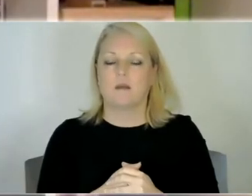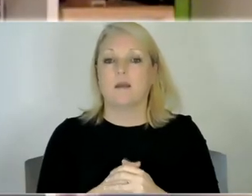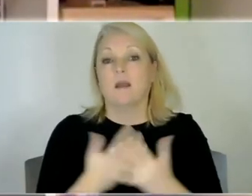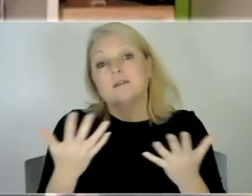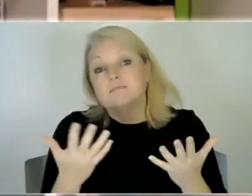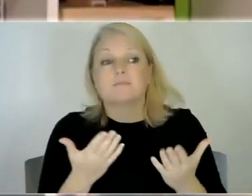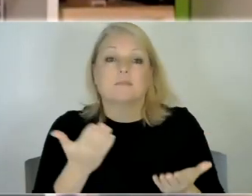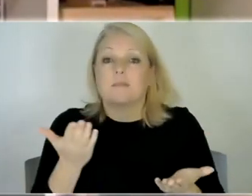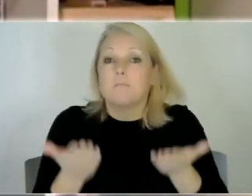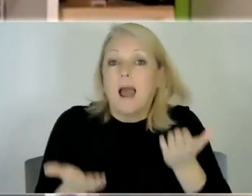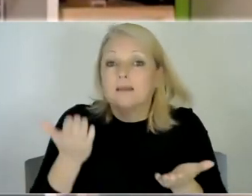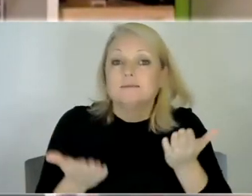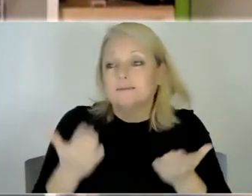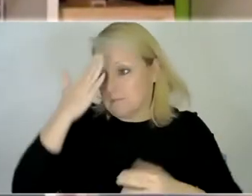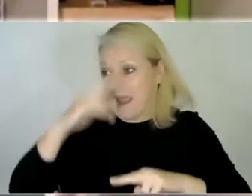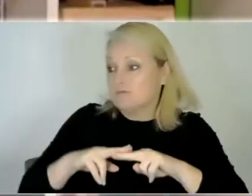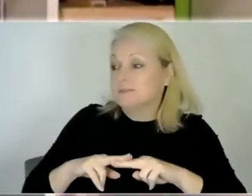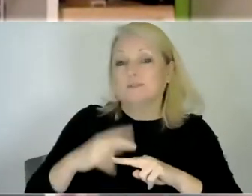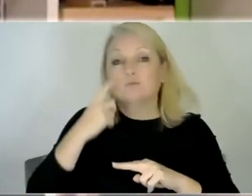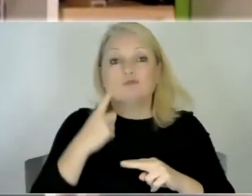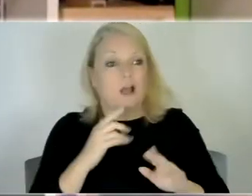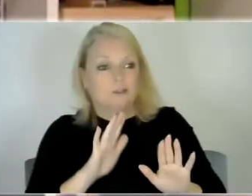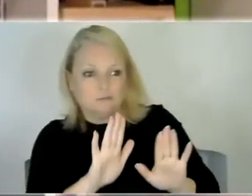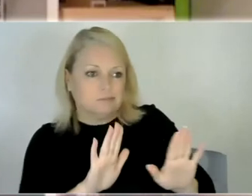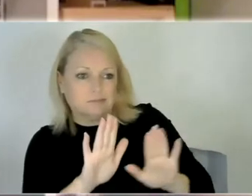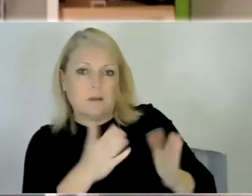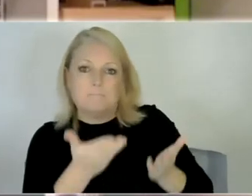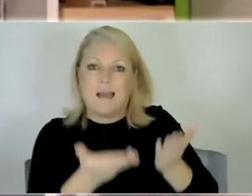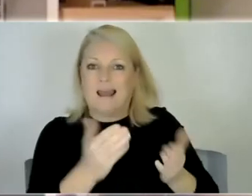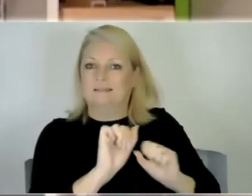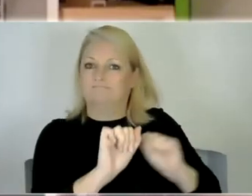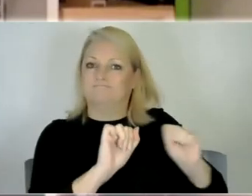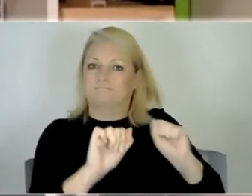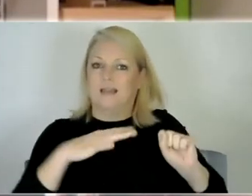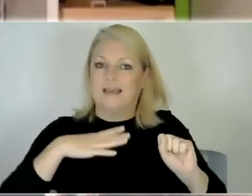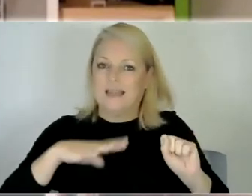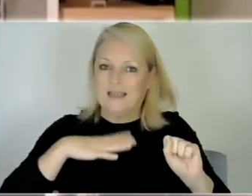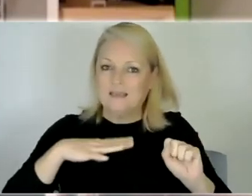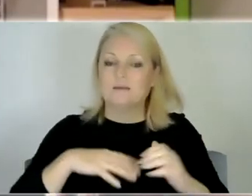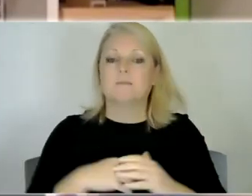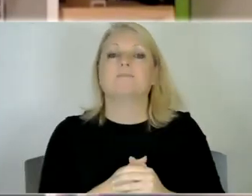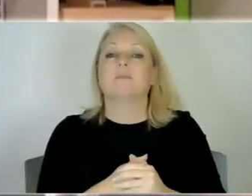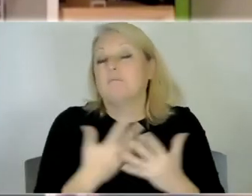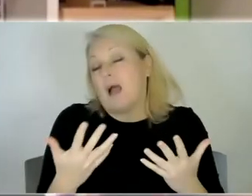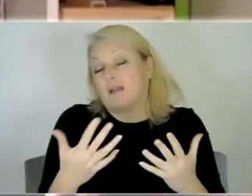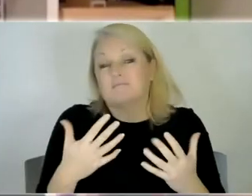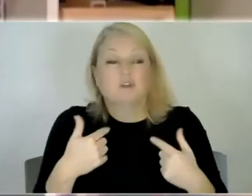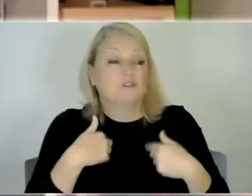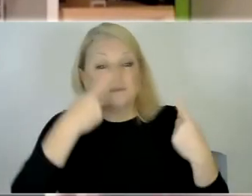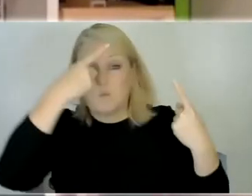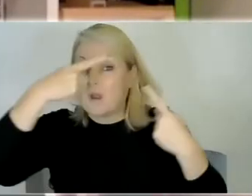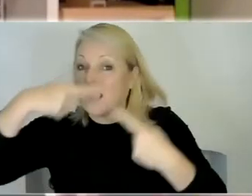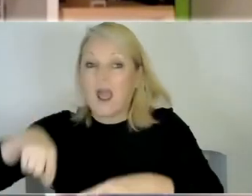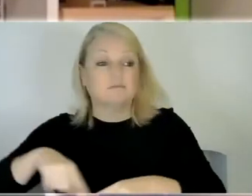balancing act of uh their different needs but you know you you just figure it out and and do